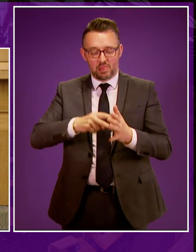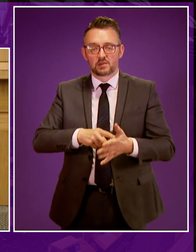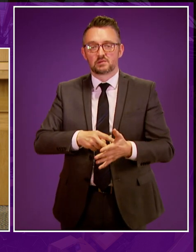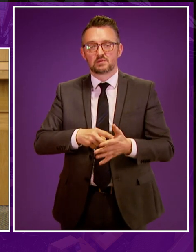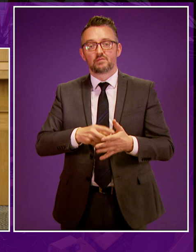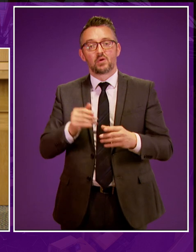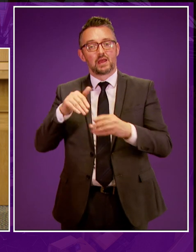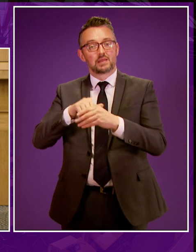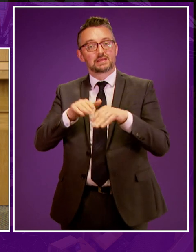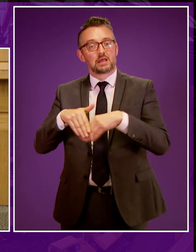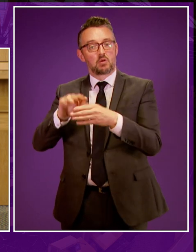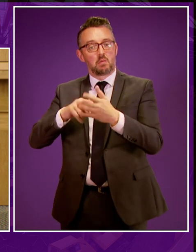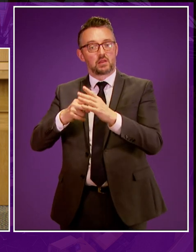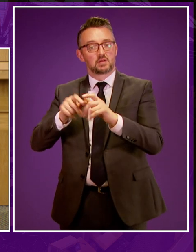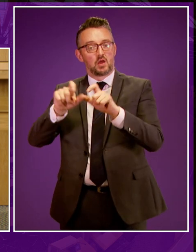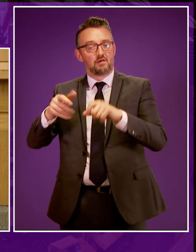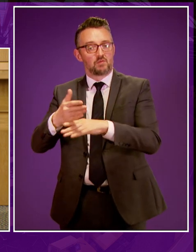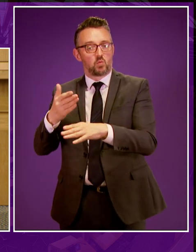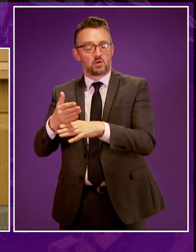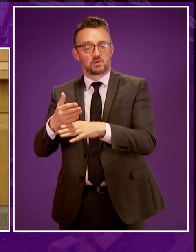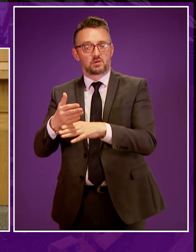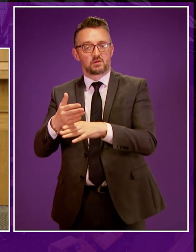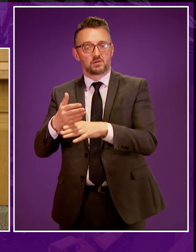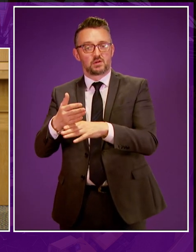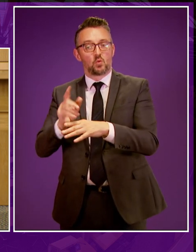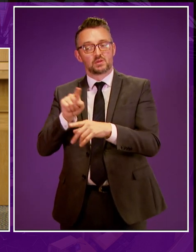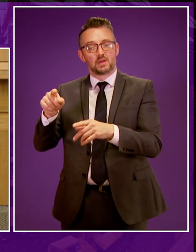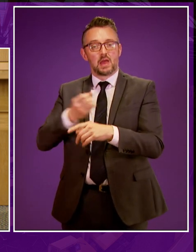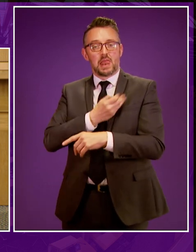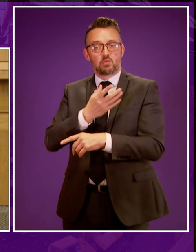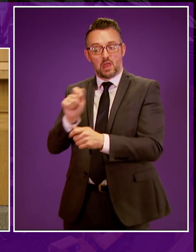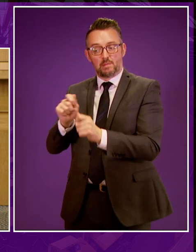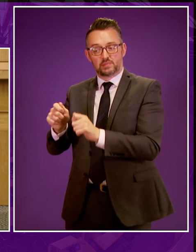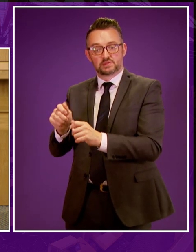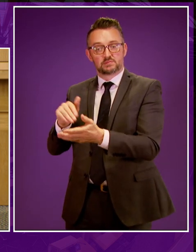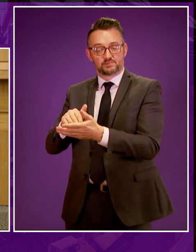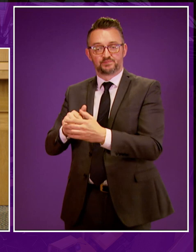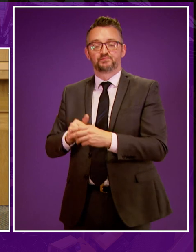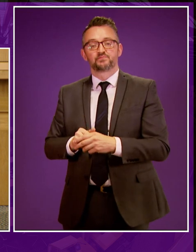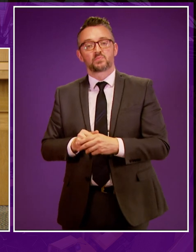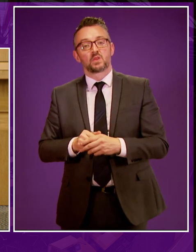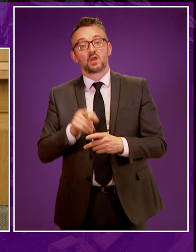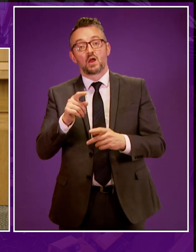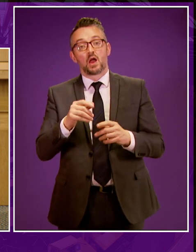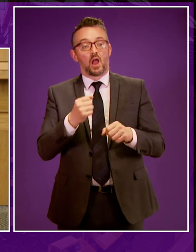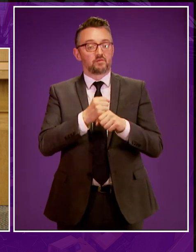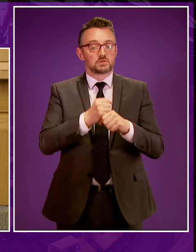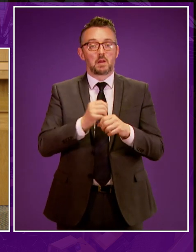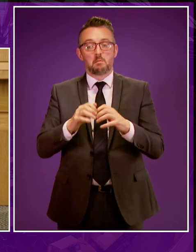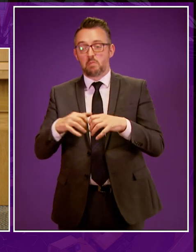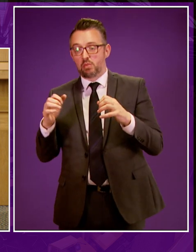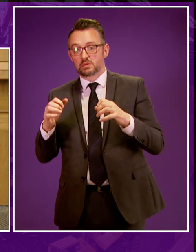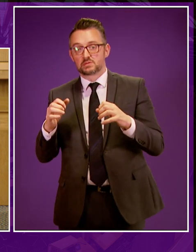next national planning framework as proposed in the Labour and Green Amendments. While no government or parliament can bind the hands